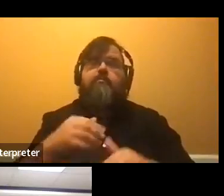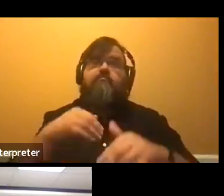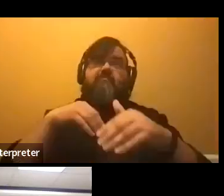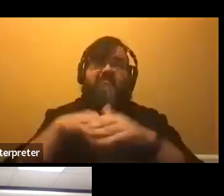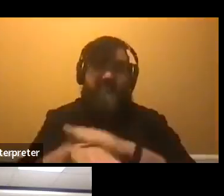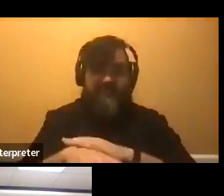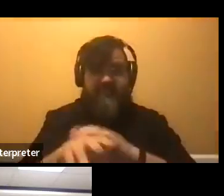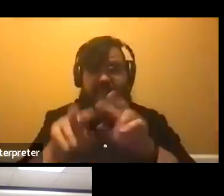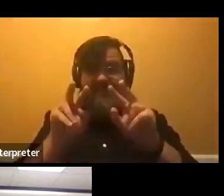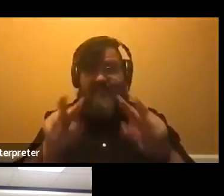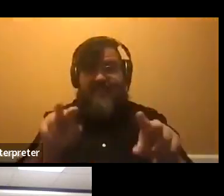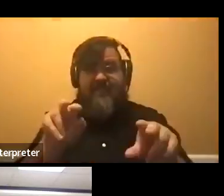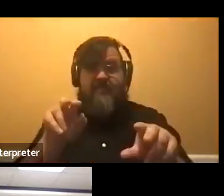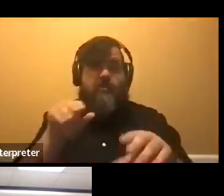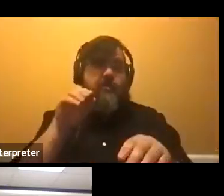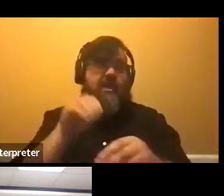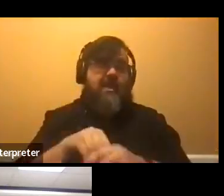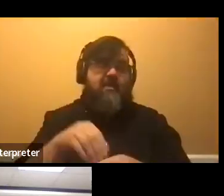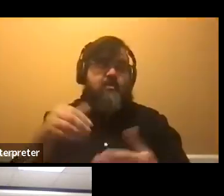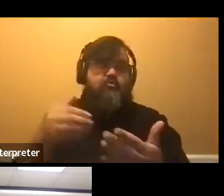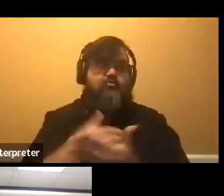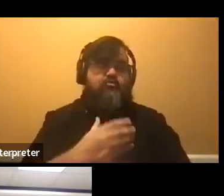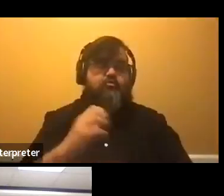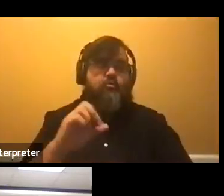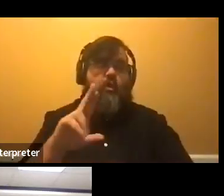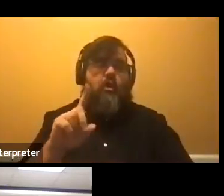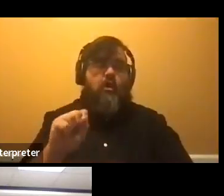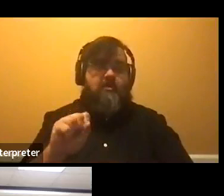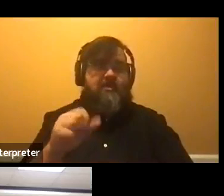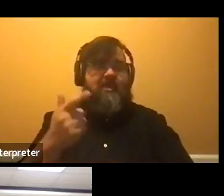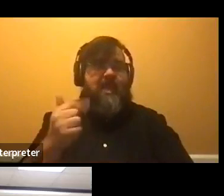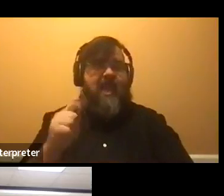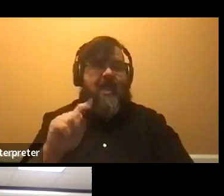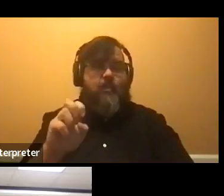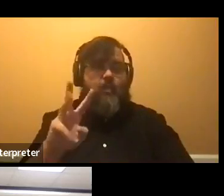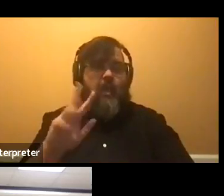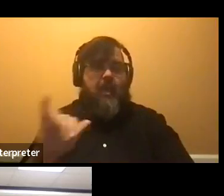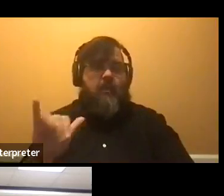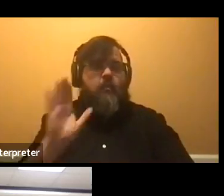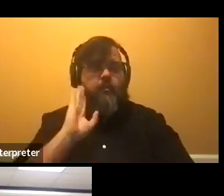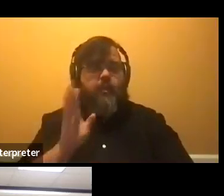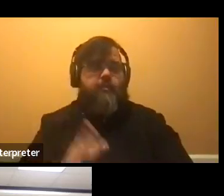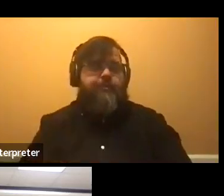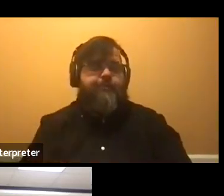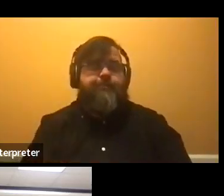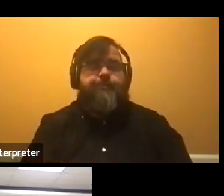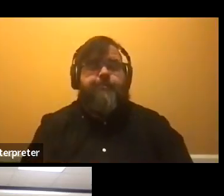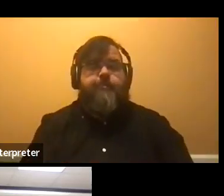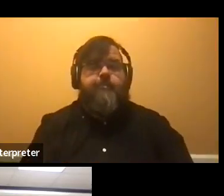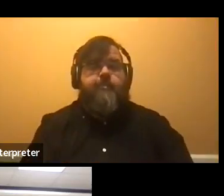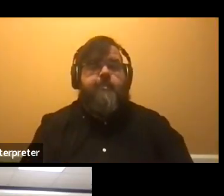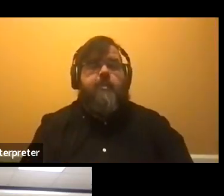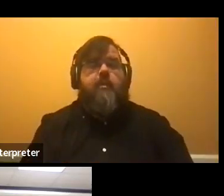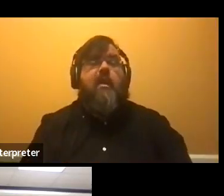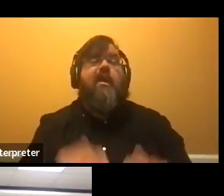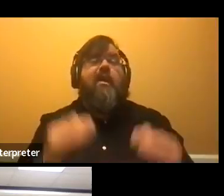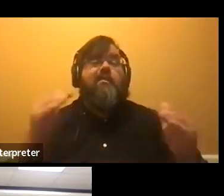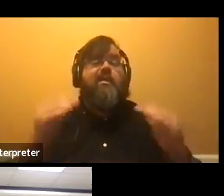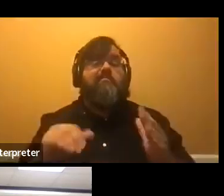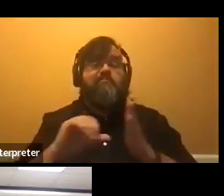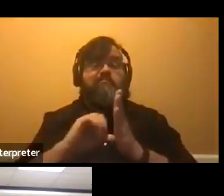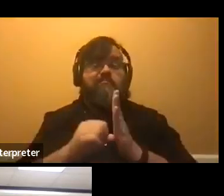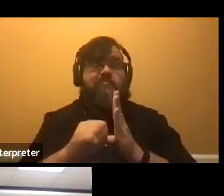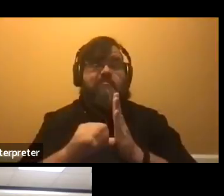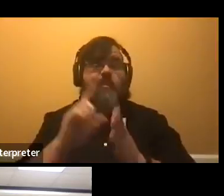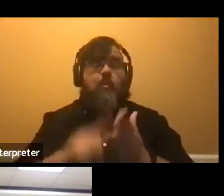So you're to see their picture and their contact information. So reach out to them. Um, and then the other thing is just to reiterate what Taylor said about